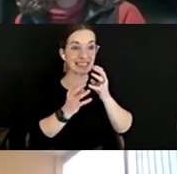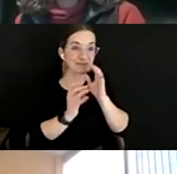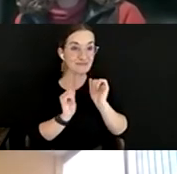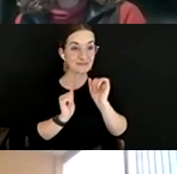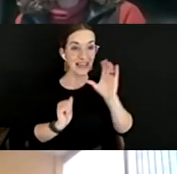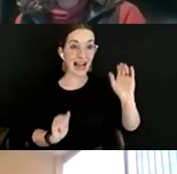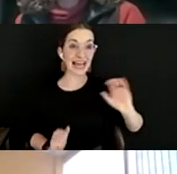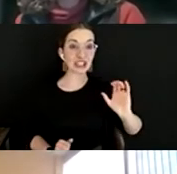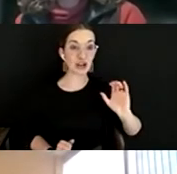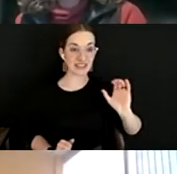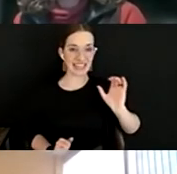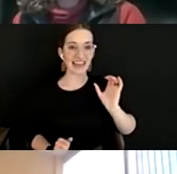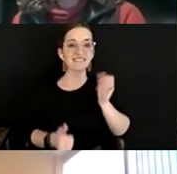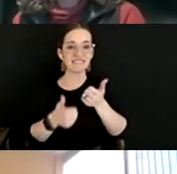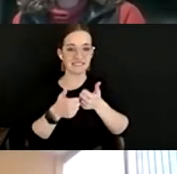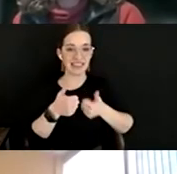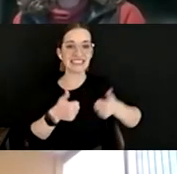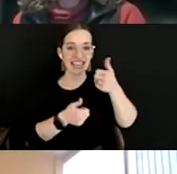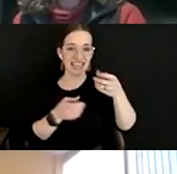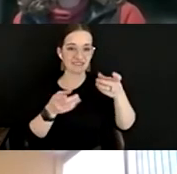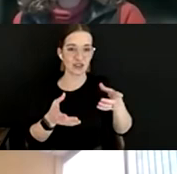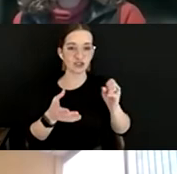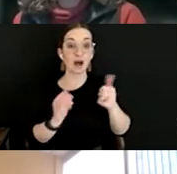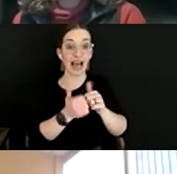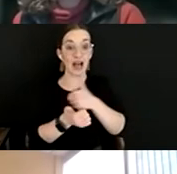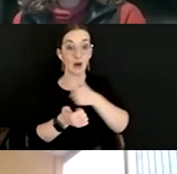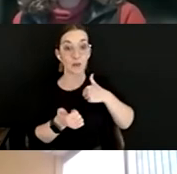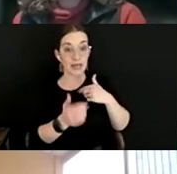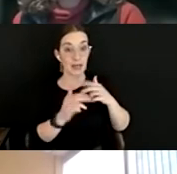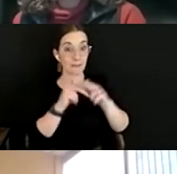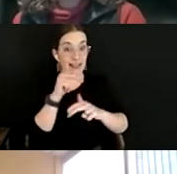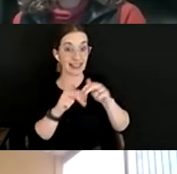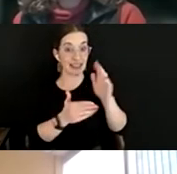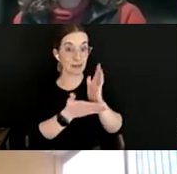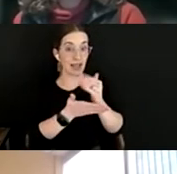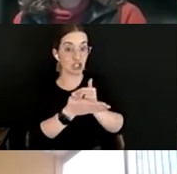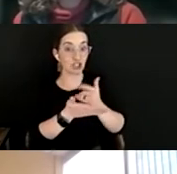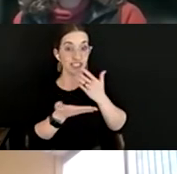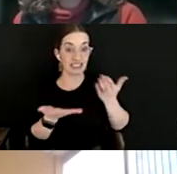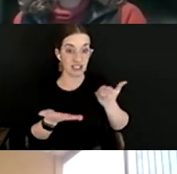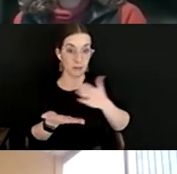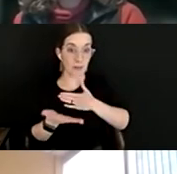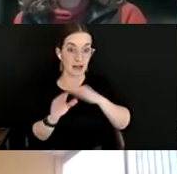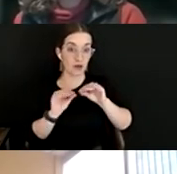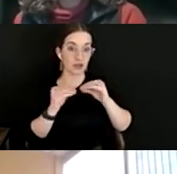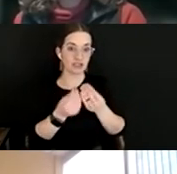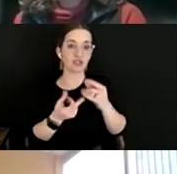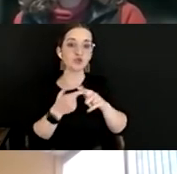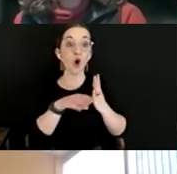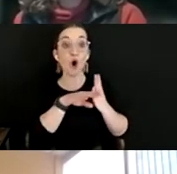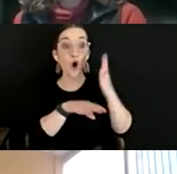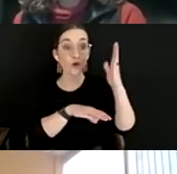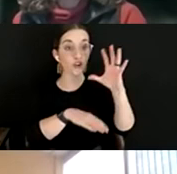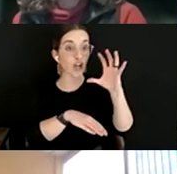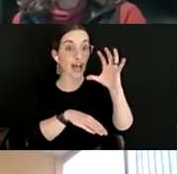the way that we build our budgets here at Utah presents is to over estimate on expenses, sort of really